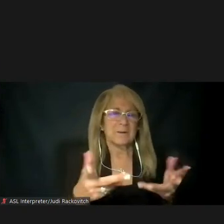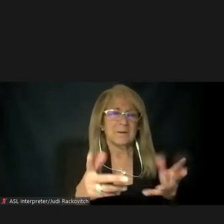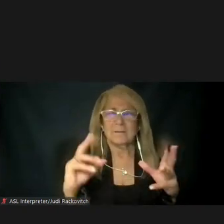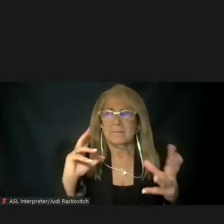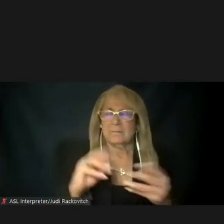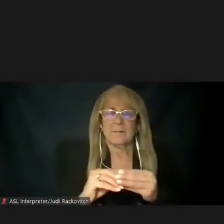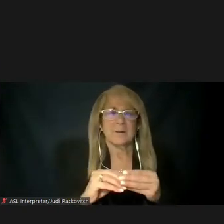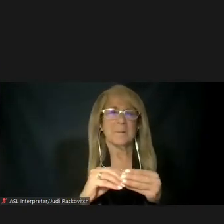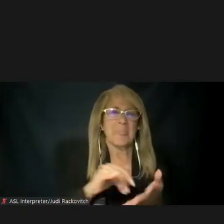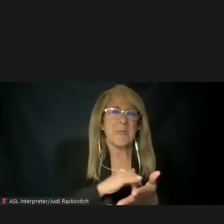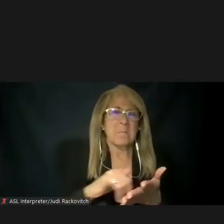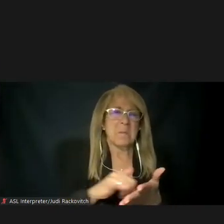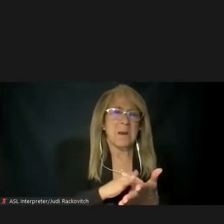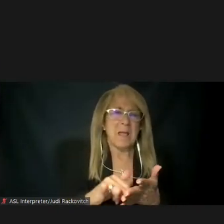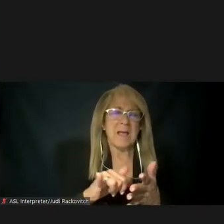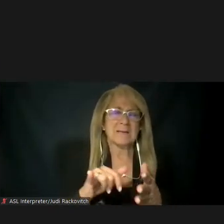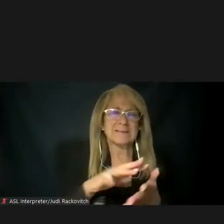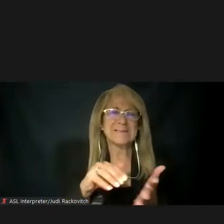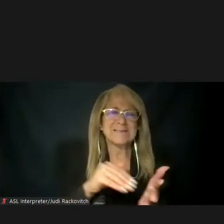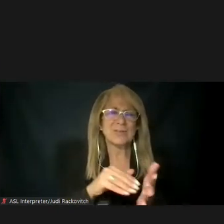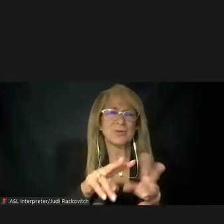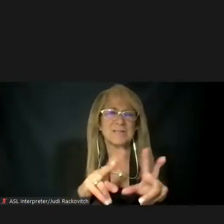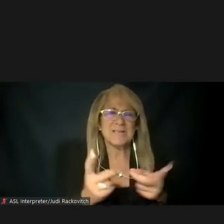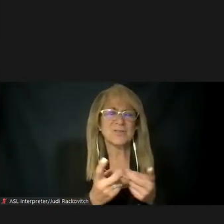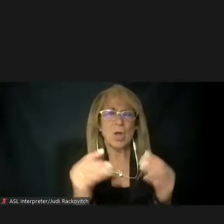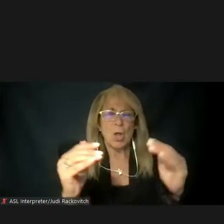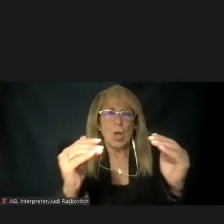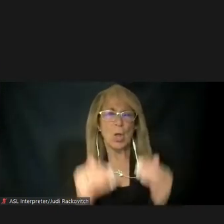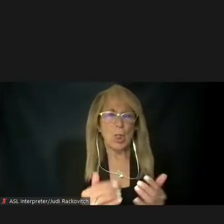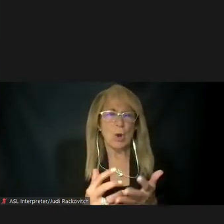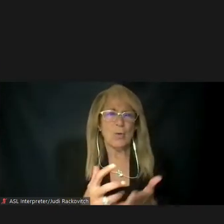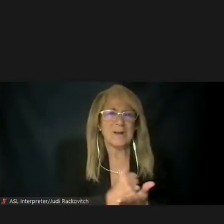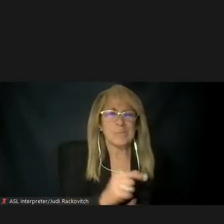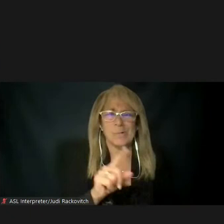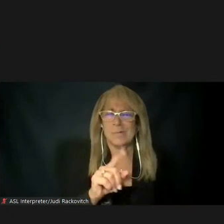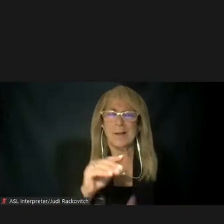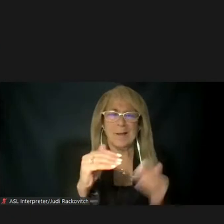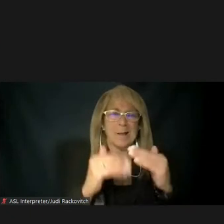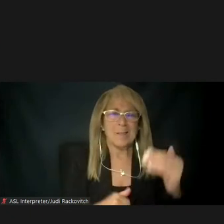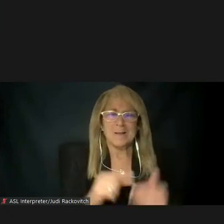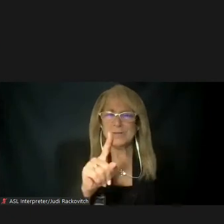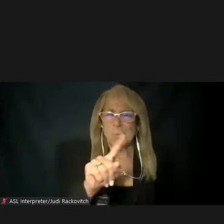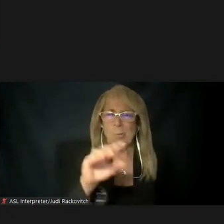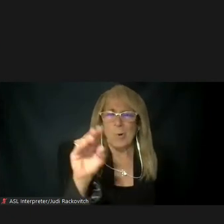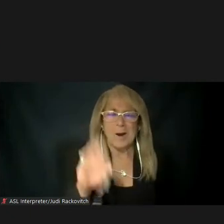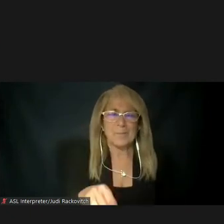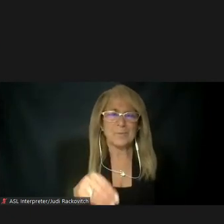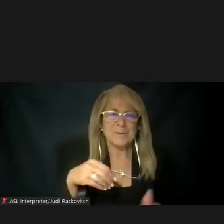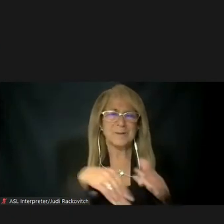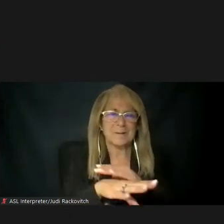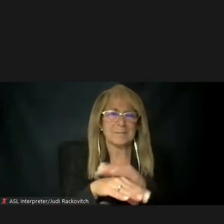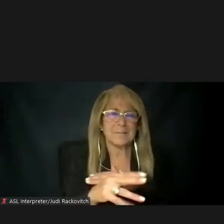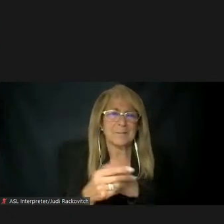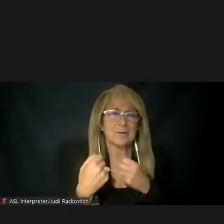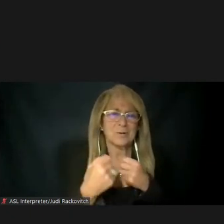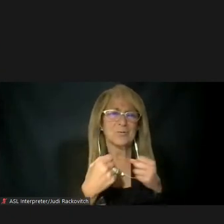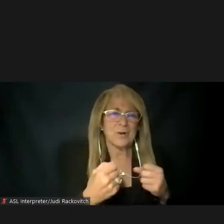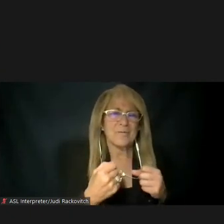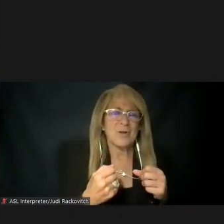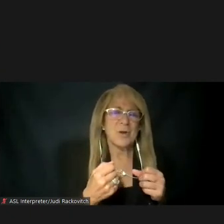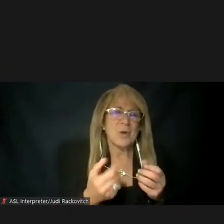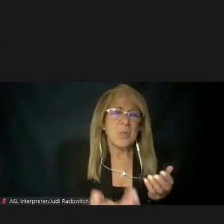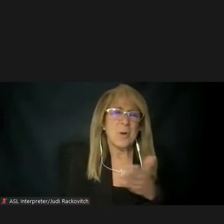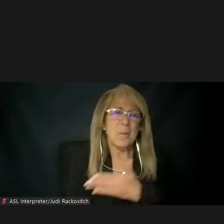in the morning peak period, and low-income drivers represent less than 1% of the total trips into the Manhattan Central Business District in the morning peak period.